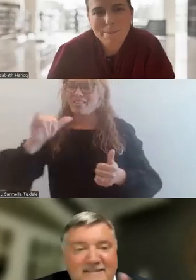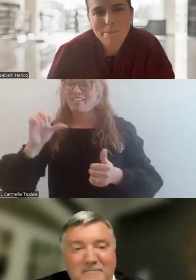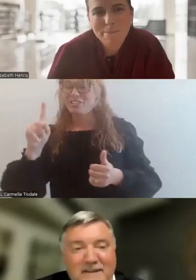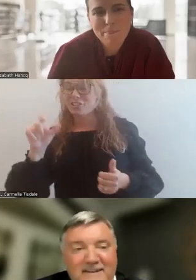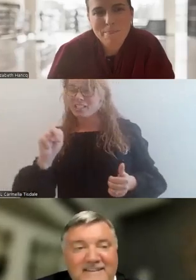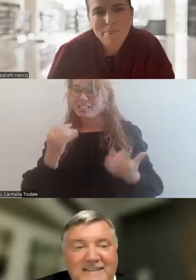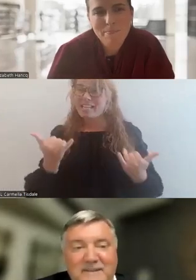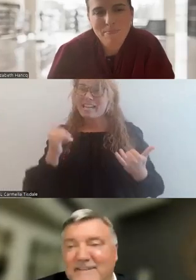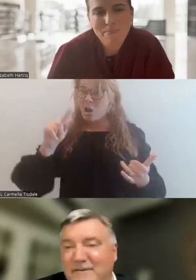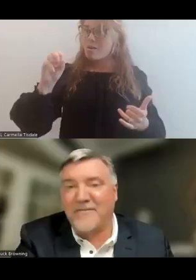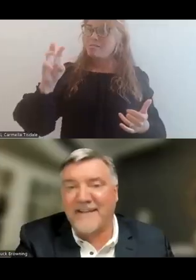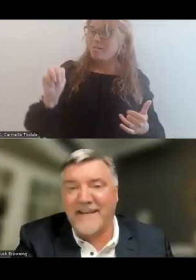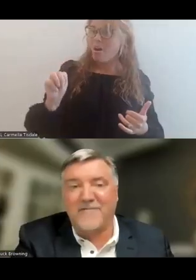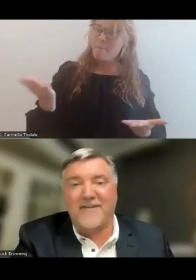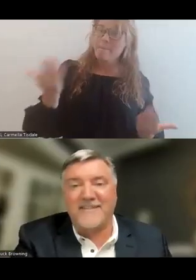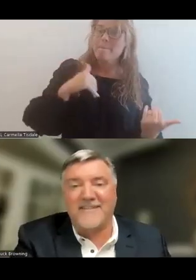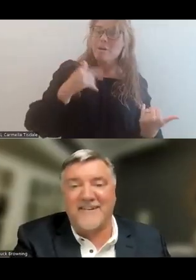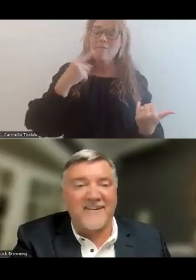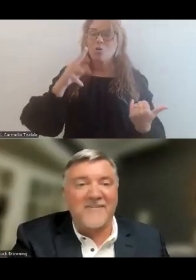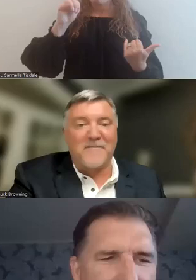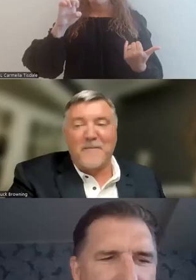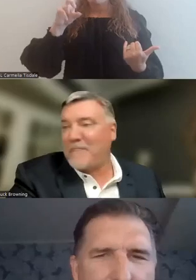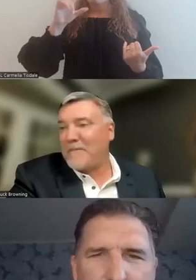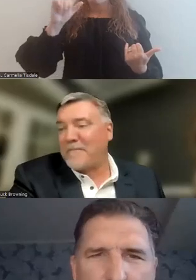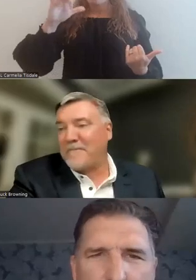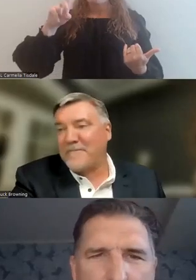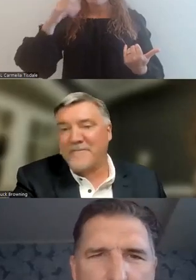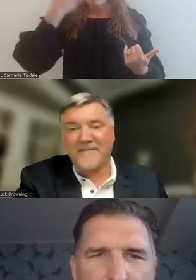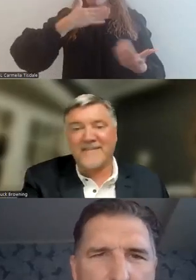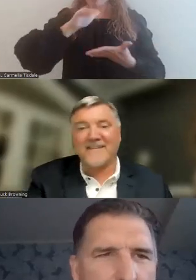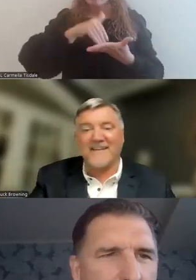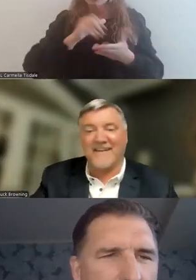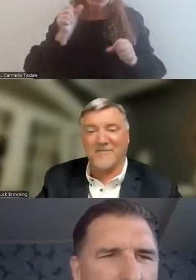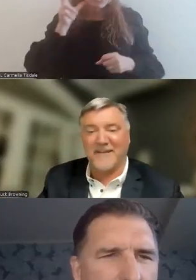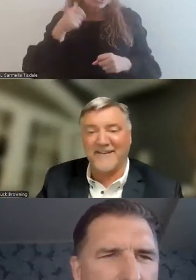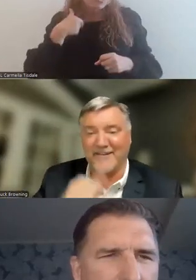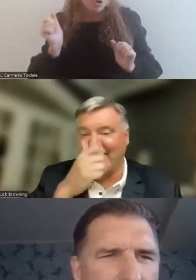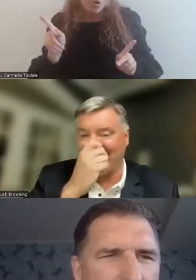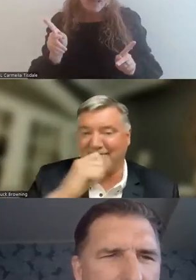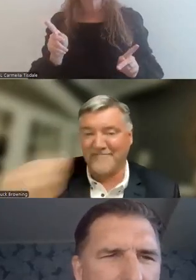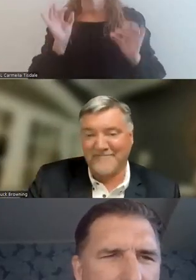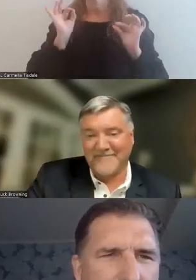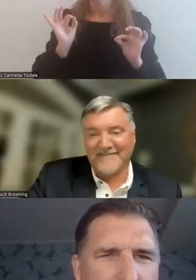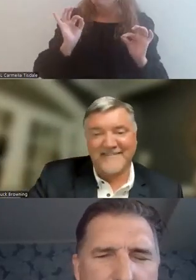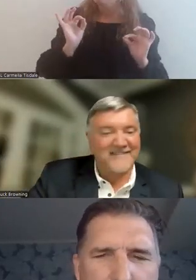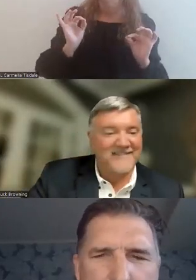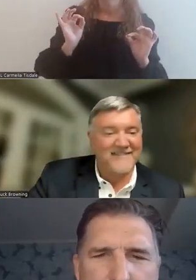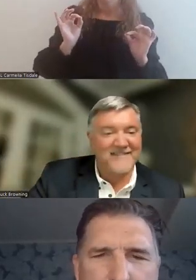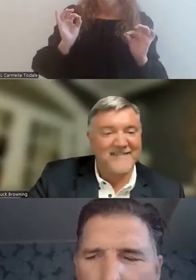Tom. Tom Vetlock is coming in to do our Medicaid front and center. Dr. Chuck, can you hear me okay? We can hear you great, Tom.